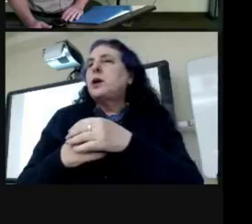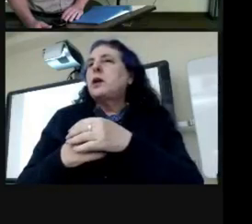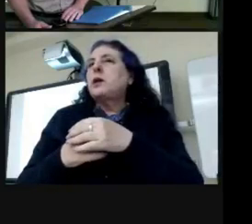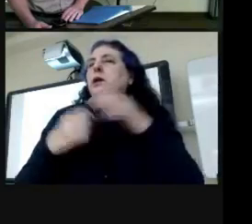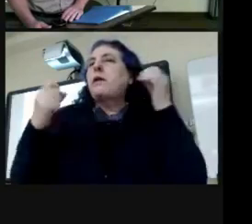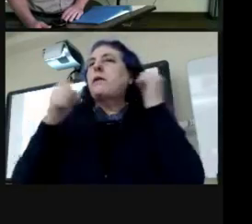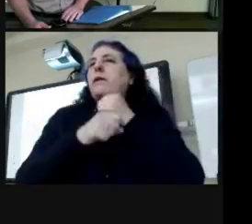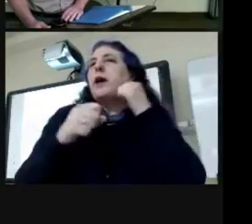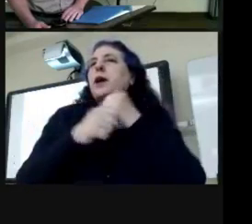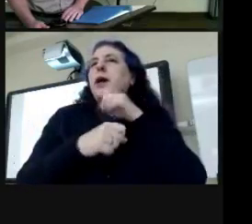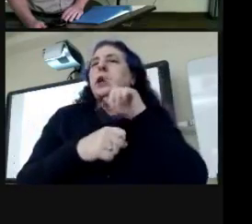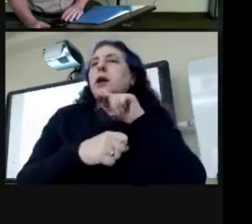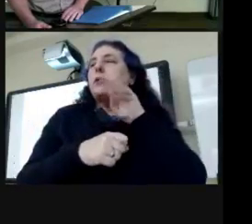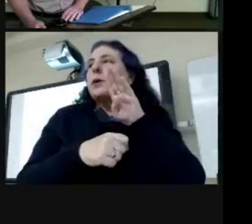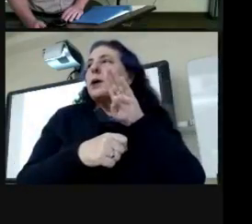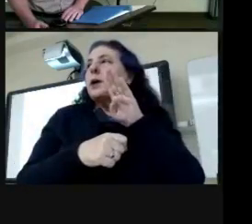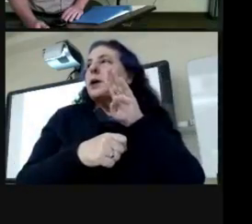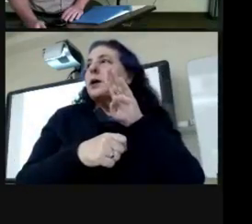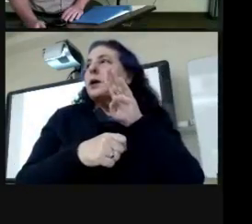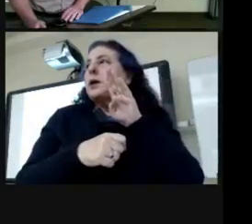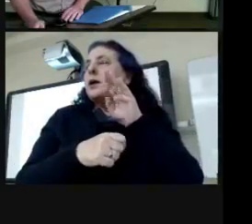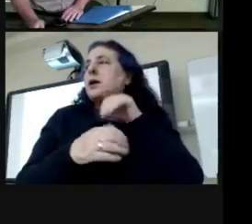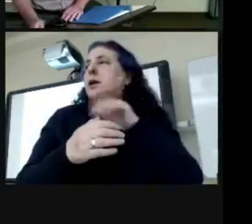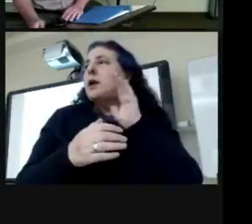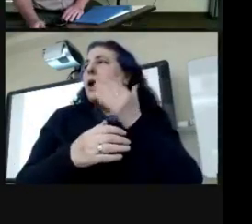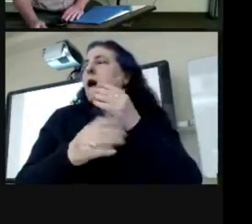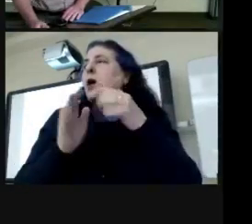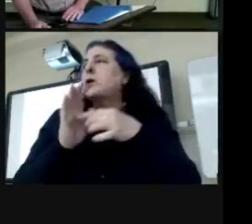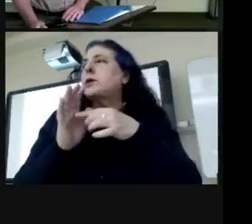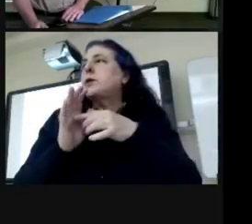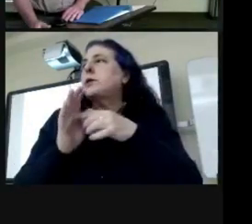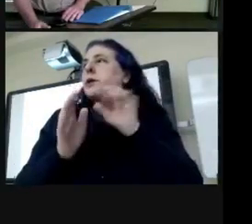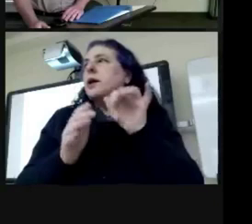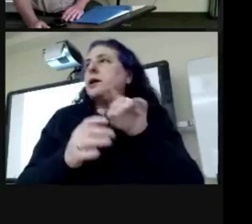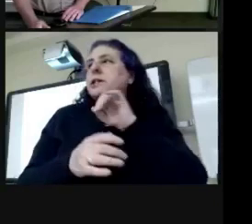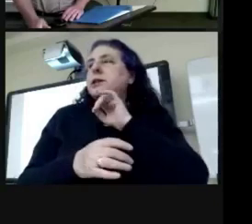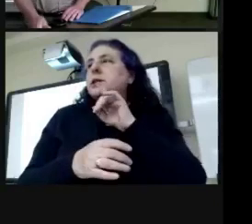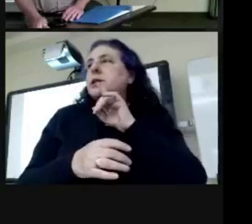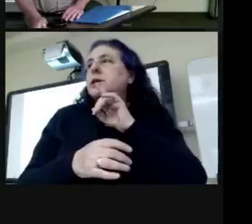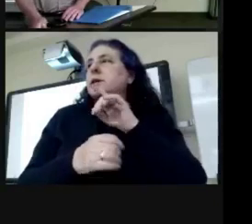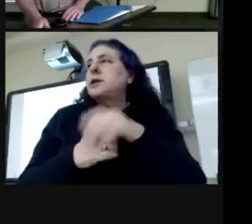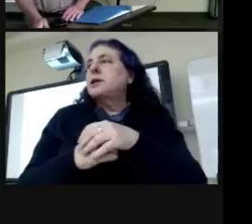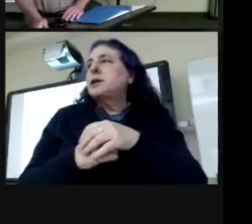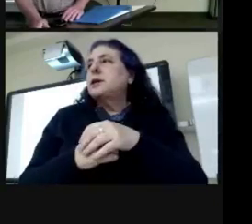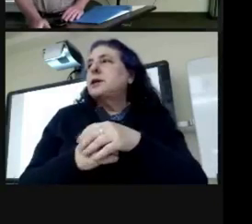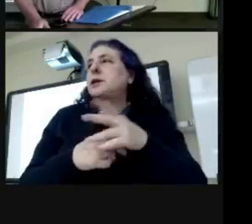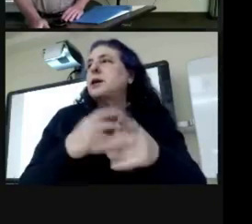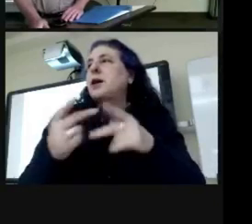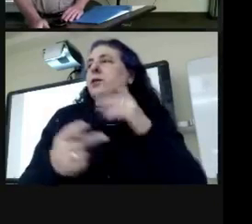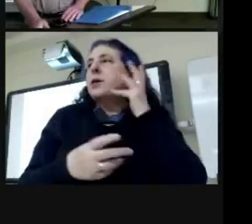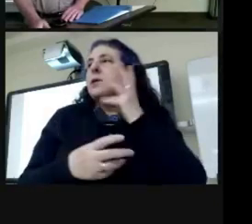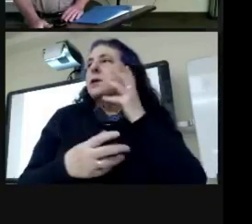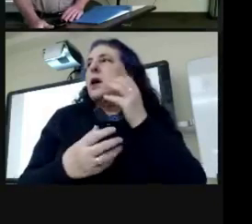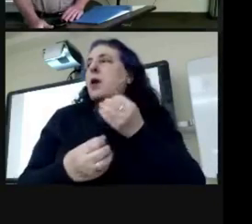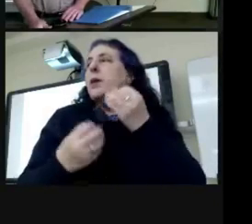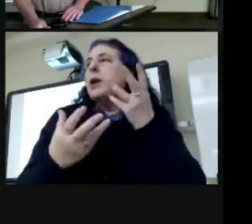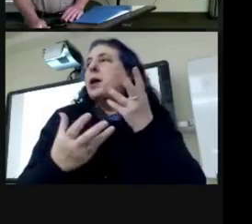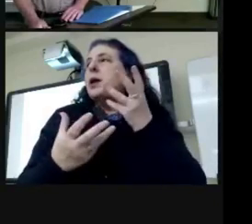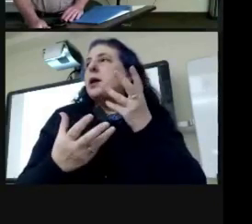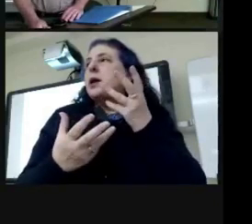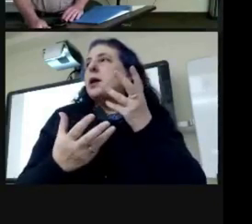tuberculosis. mean, in our exhibit, that's kind of amazing how many